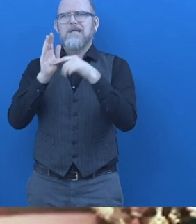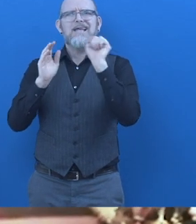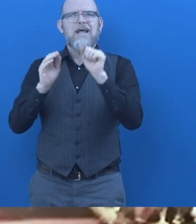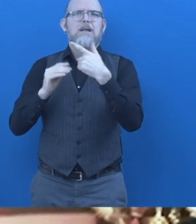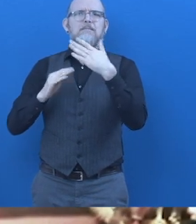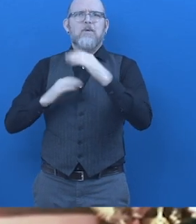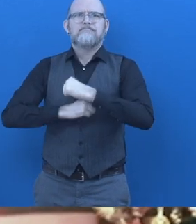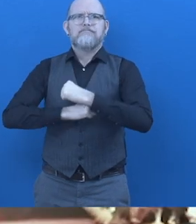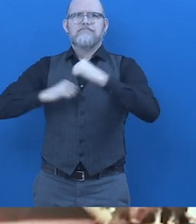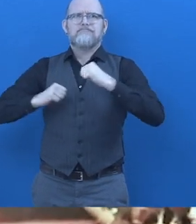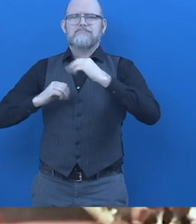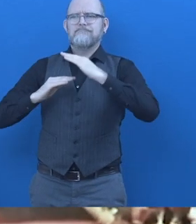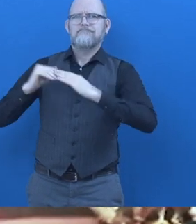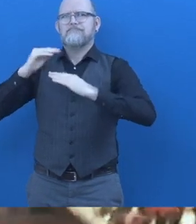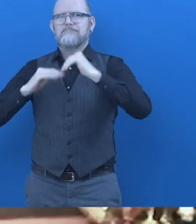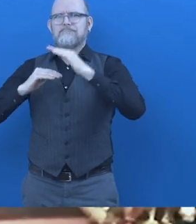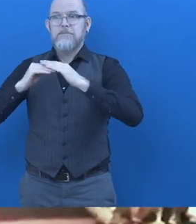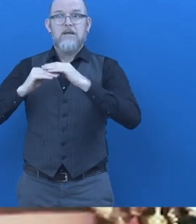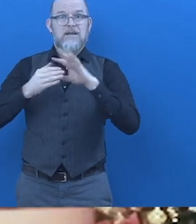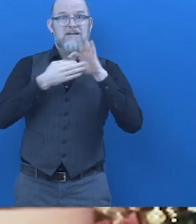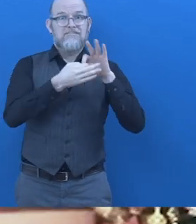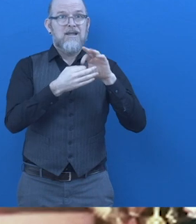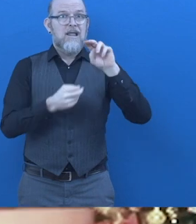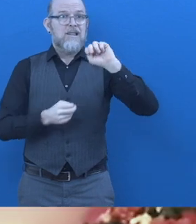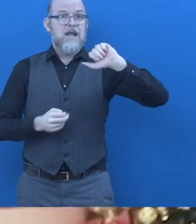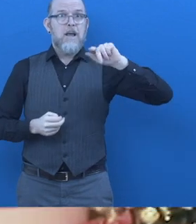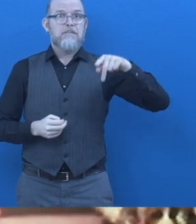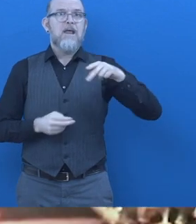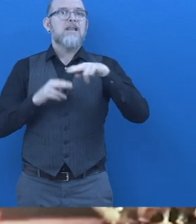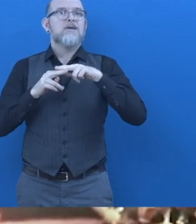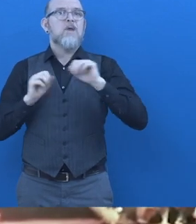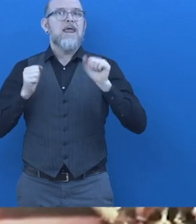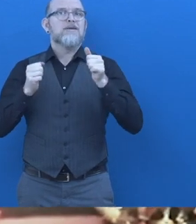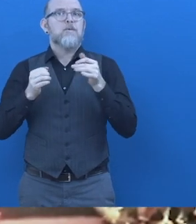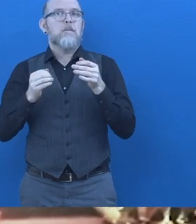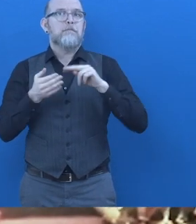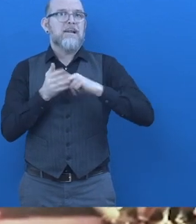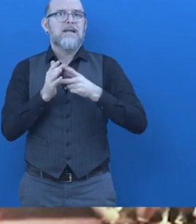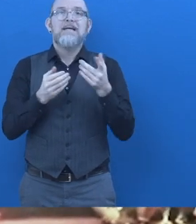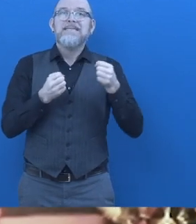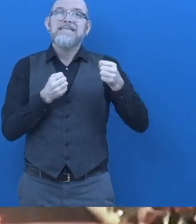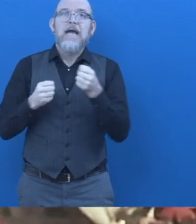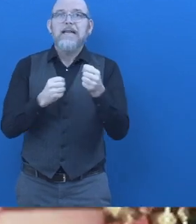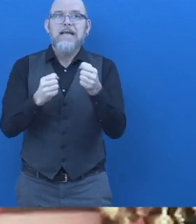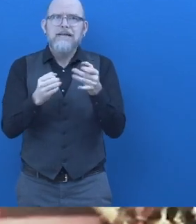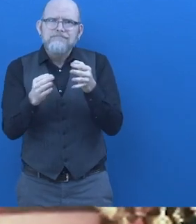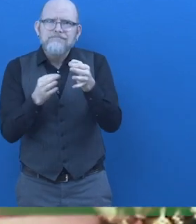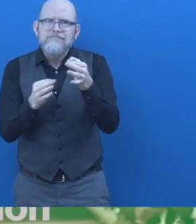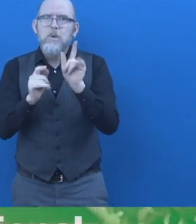this experience is a perfect model to build on a national